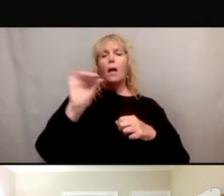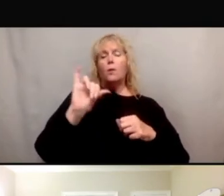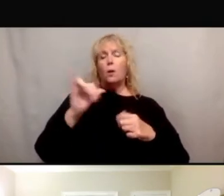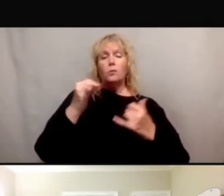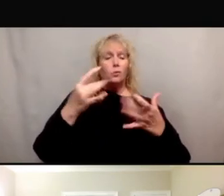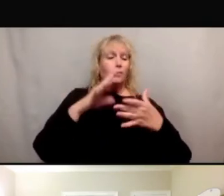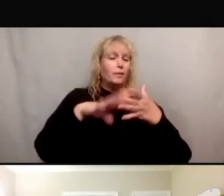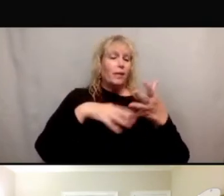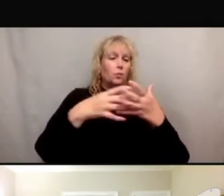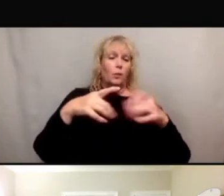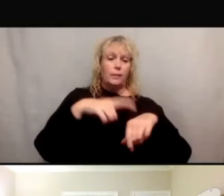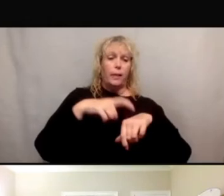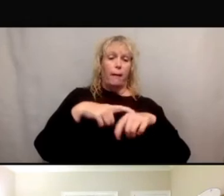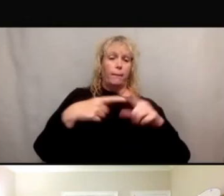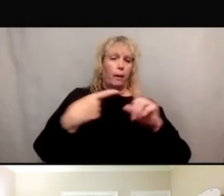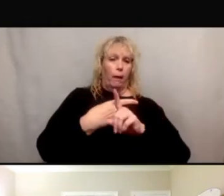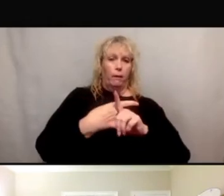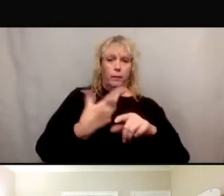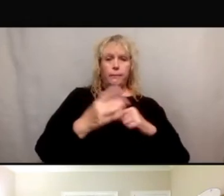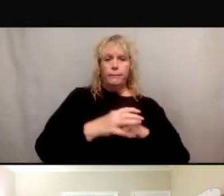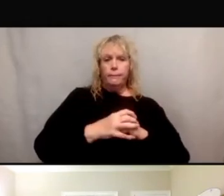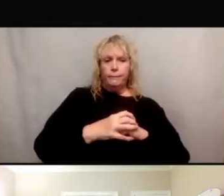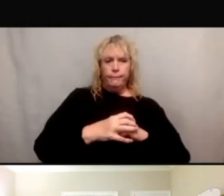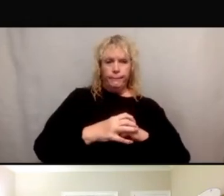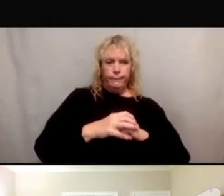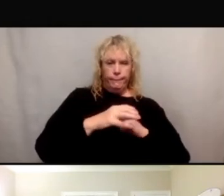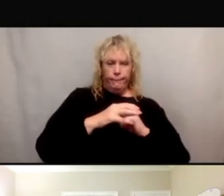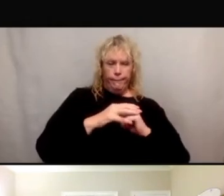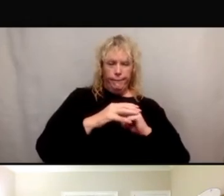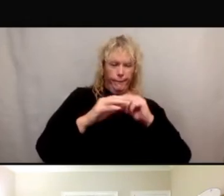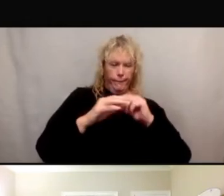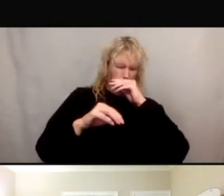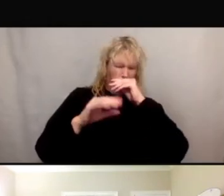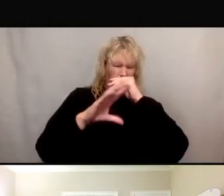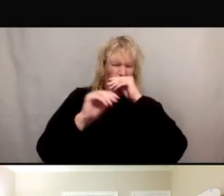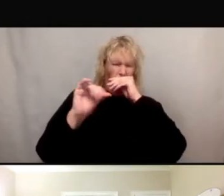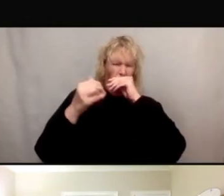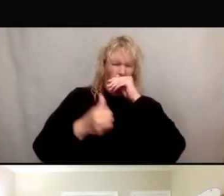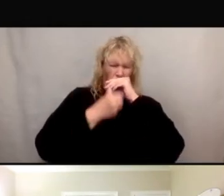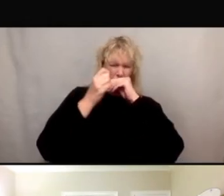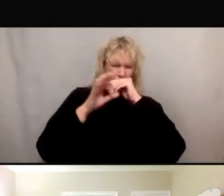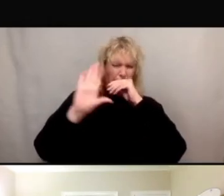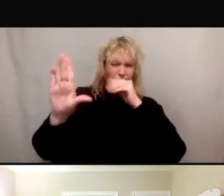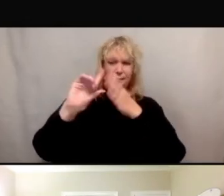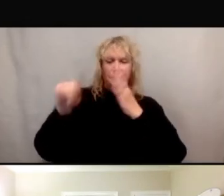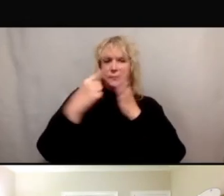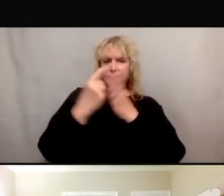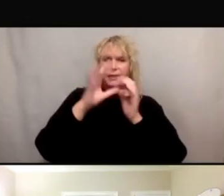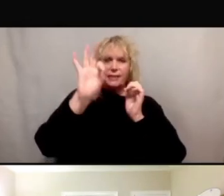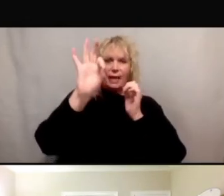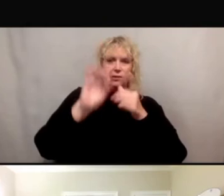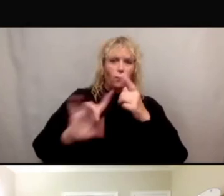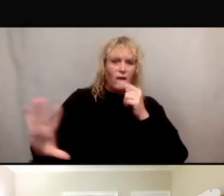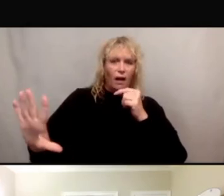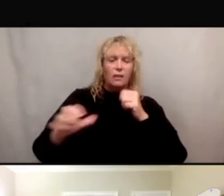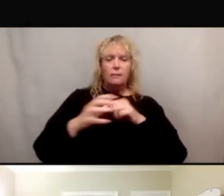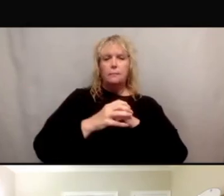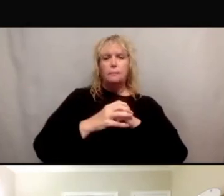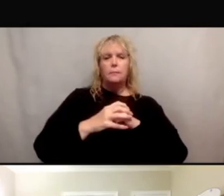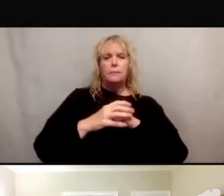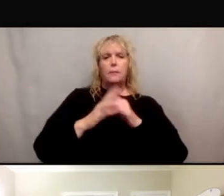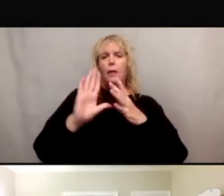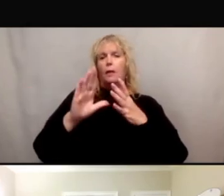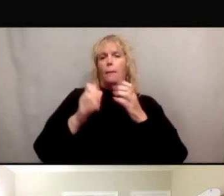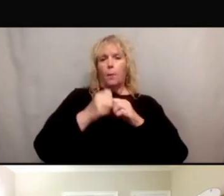you know. So most of these are clinic hours are nine to five. And some patients, you know, potential candidates,